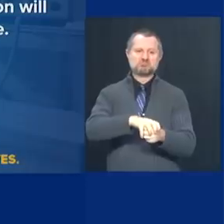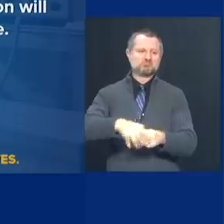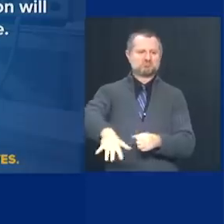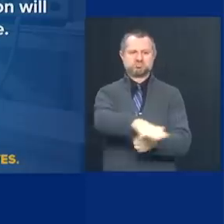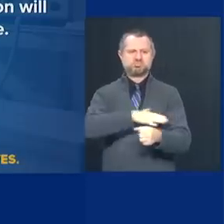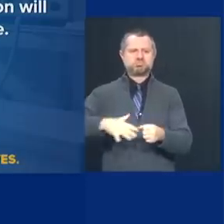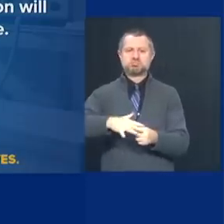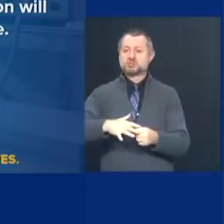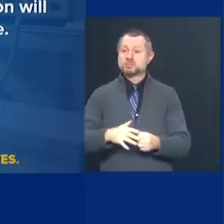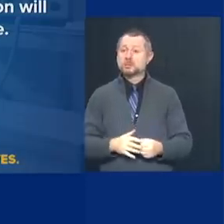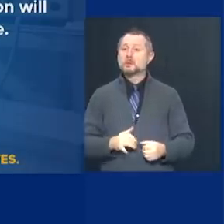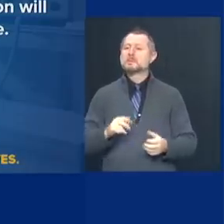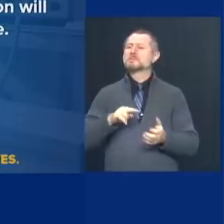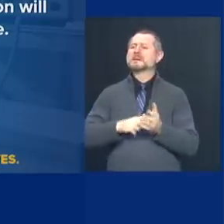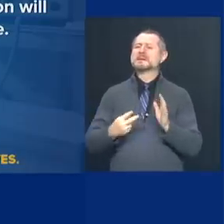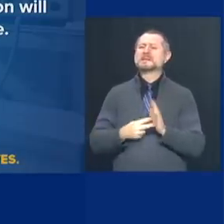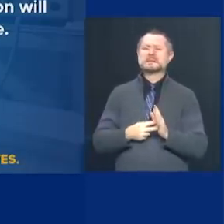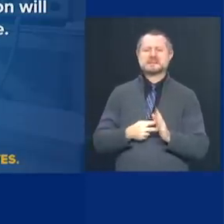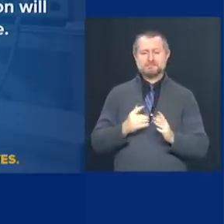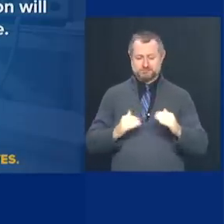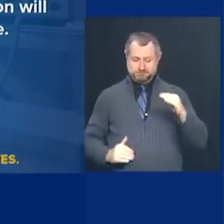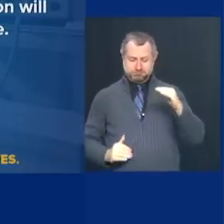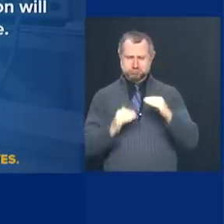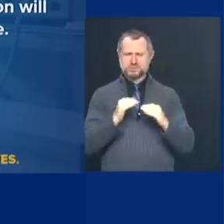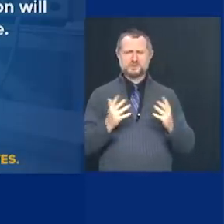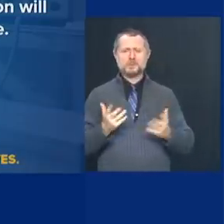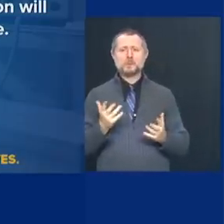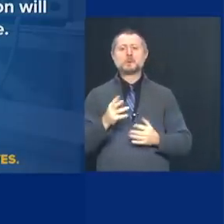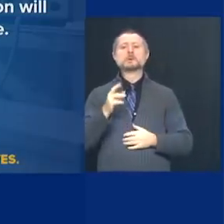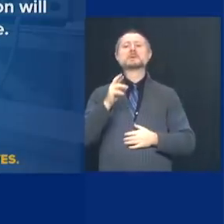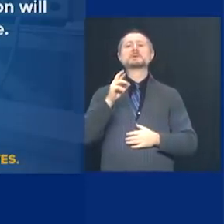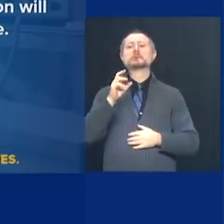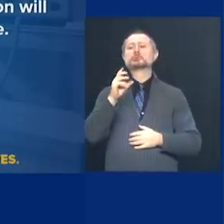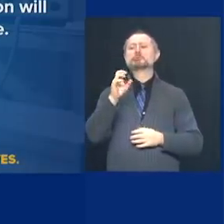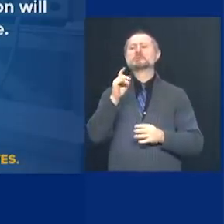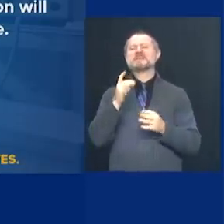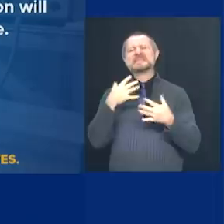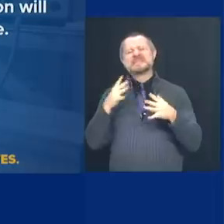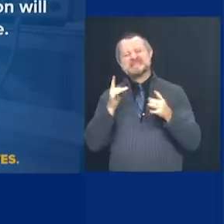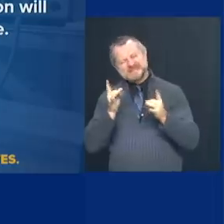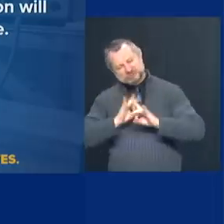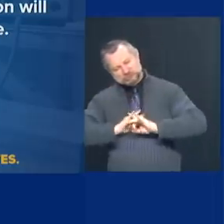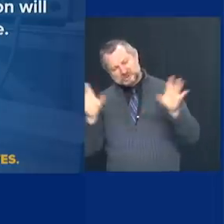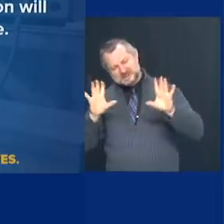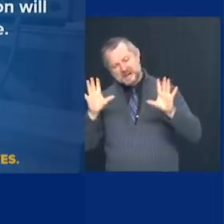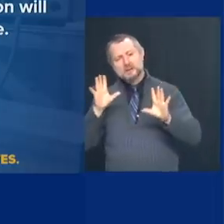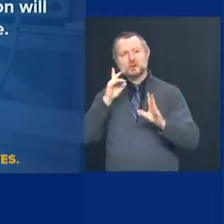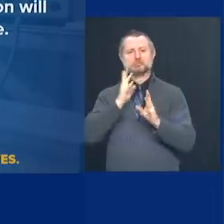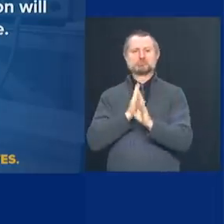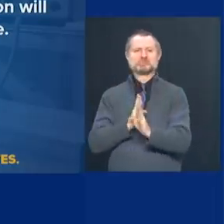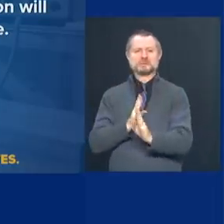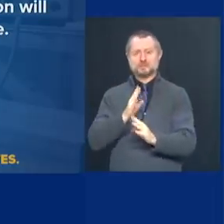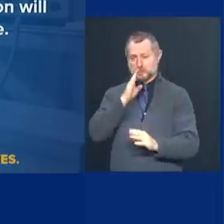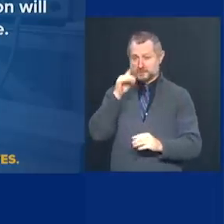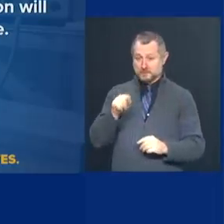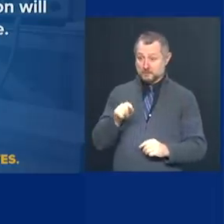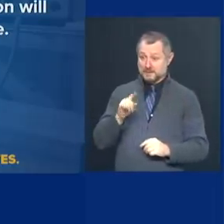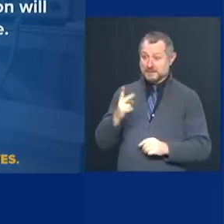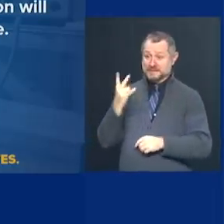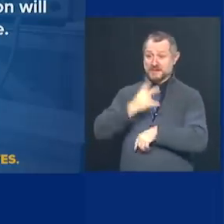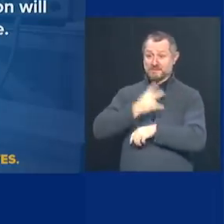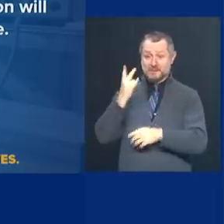hospital capacity? Our formula is if your seven day average